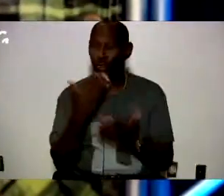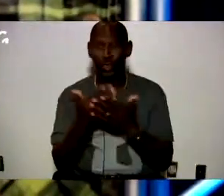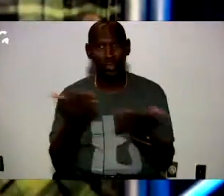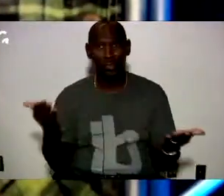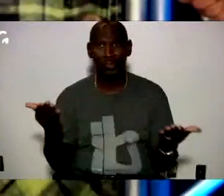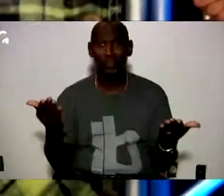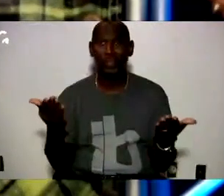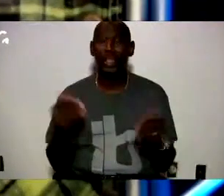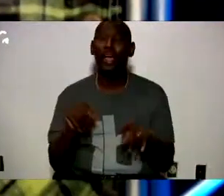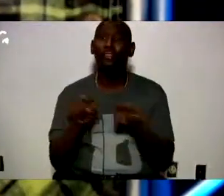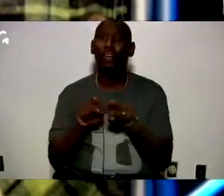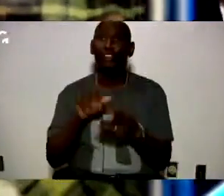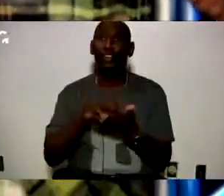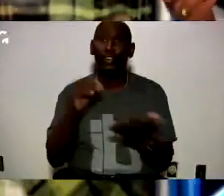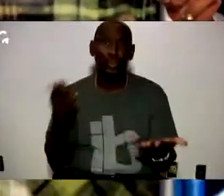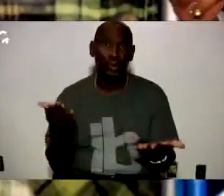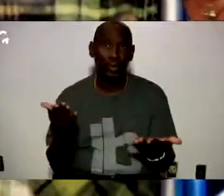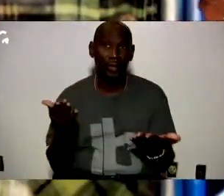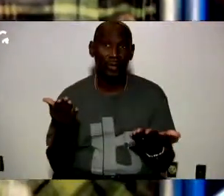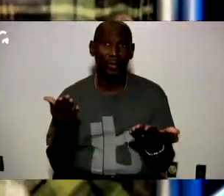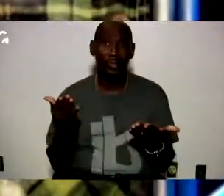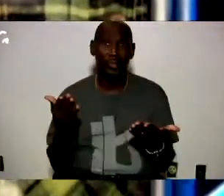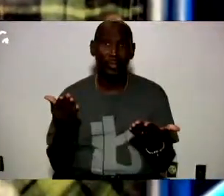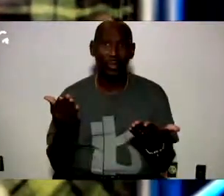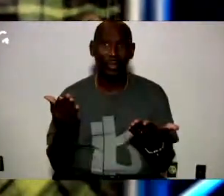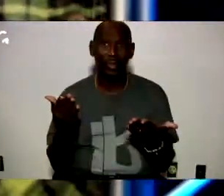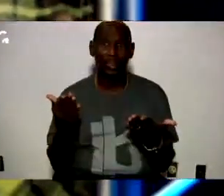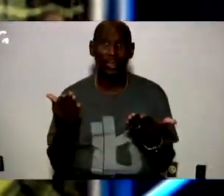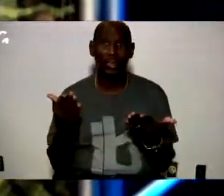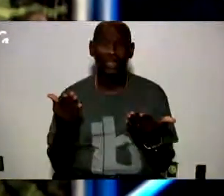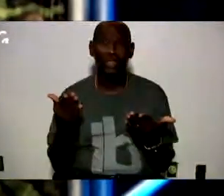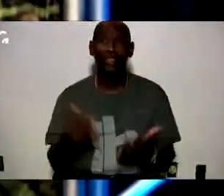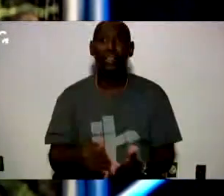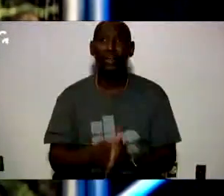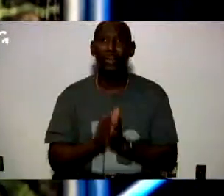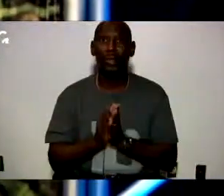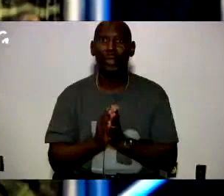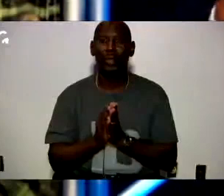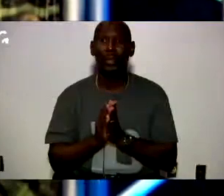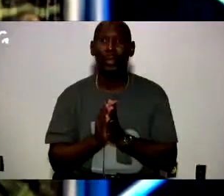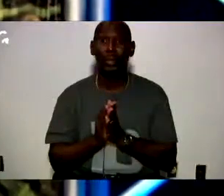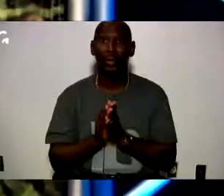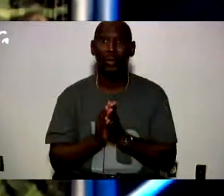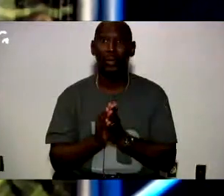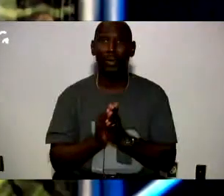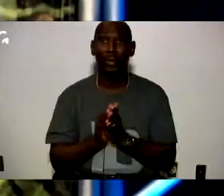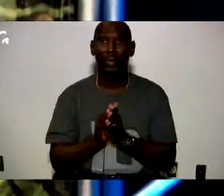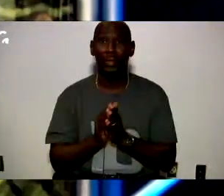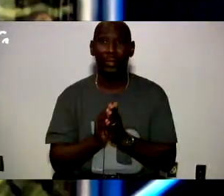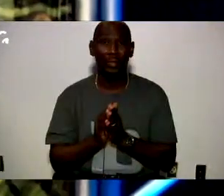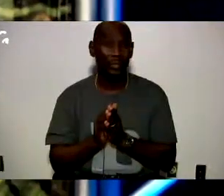but I've also learned the cabinet has stepped up and they've proposed to me because and I really was convinced